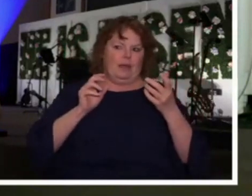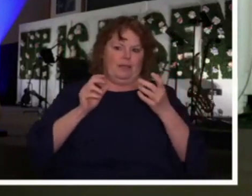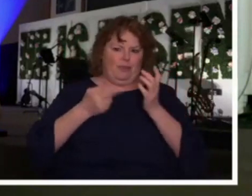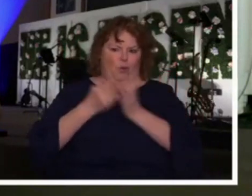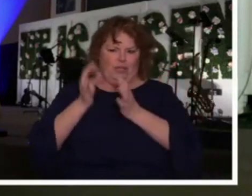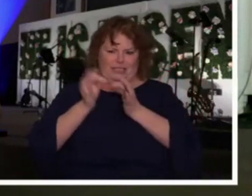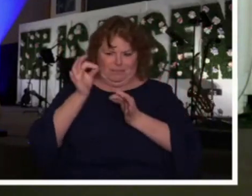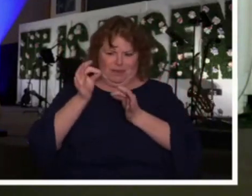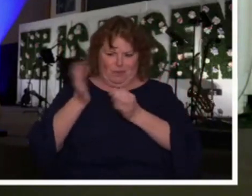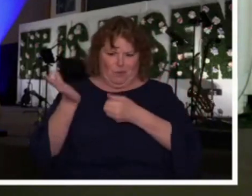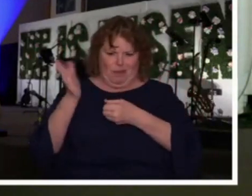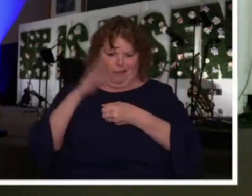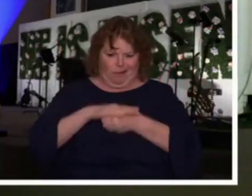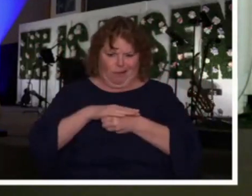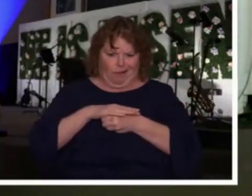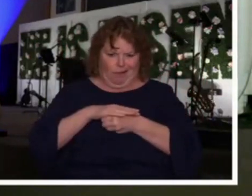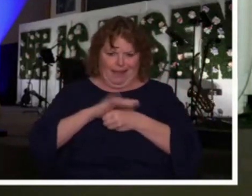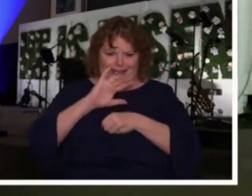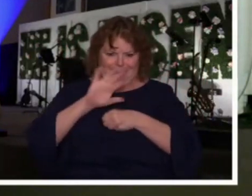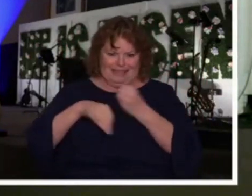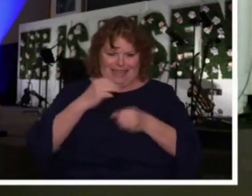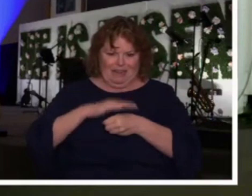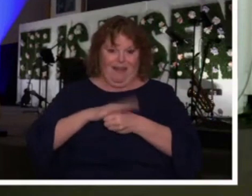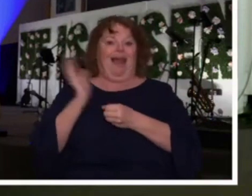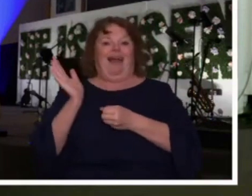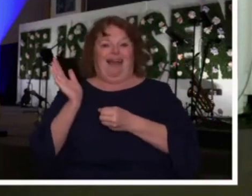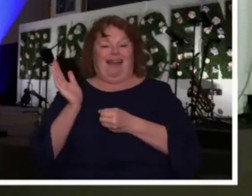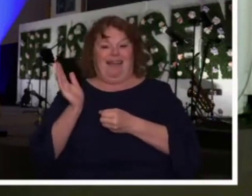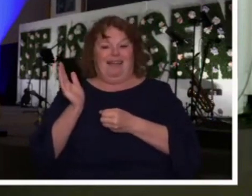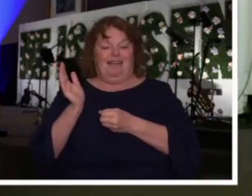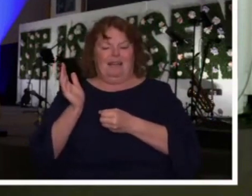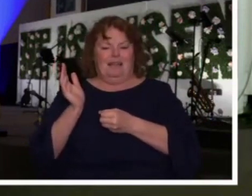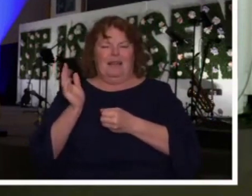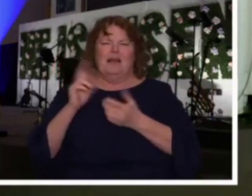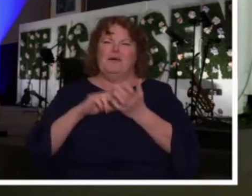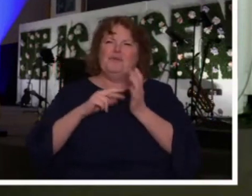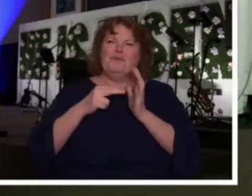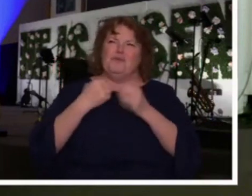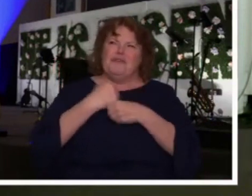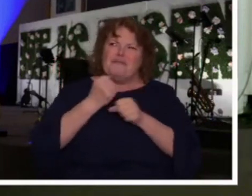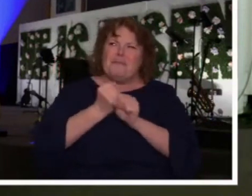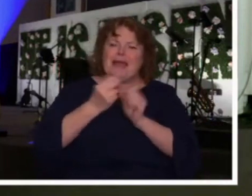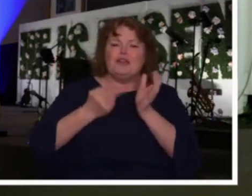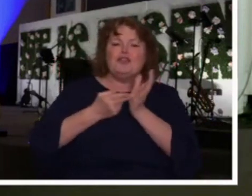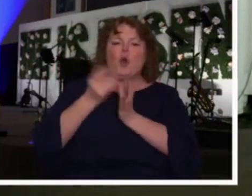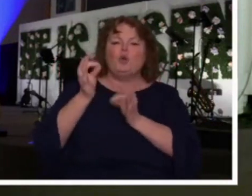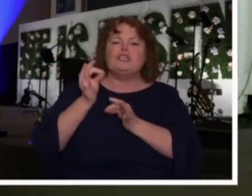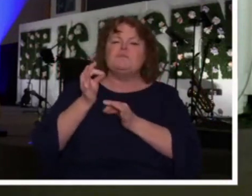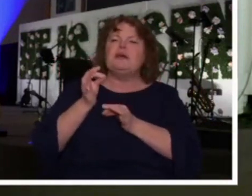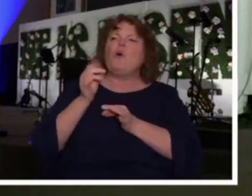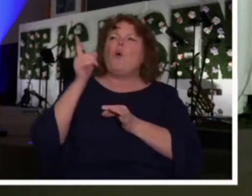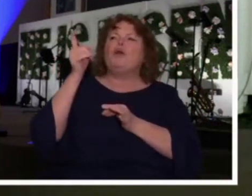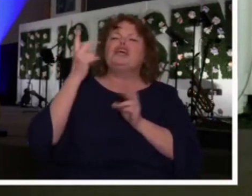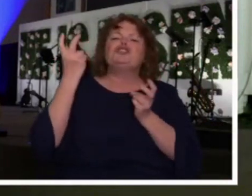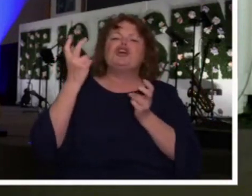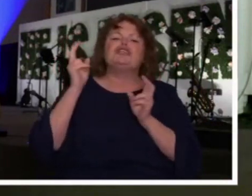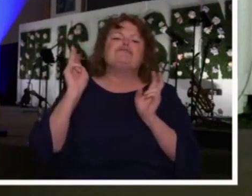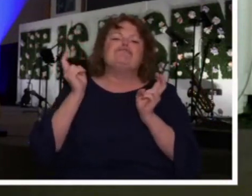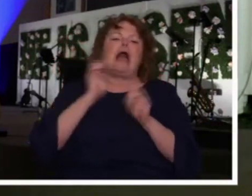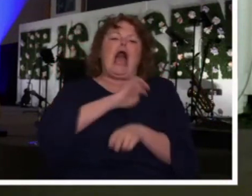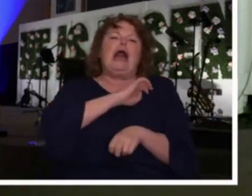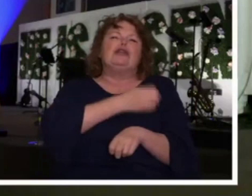Have we reduced the Spirit's personality to just a source of energy and emotion or